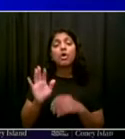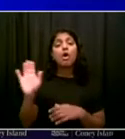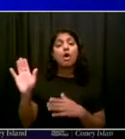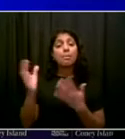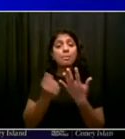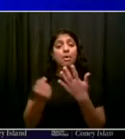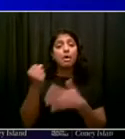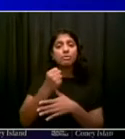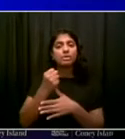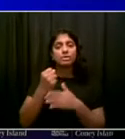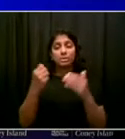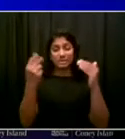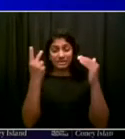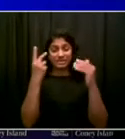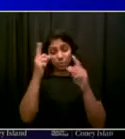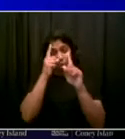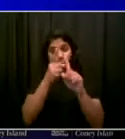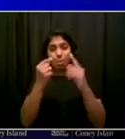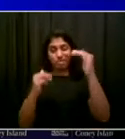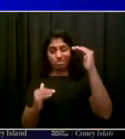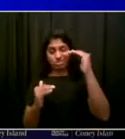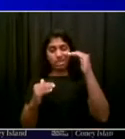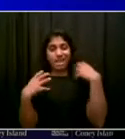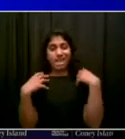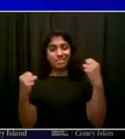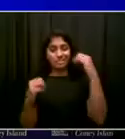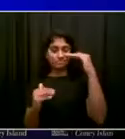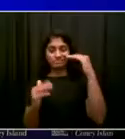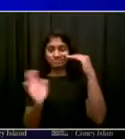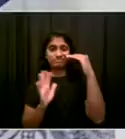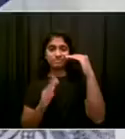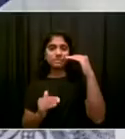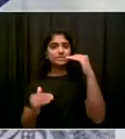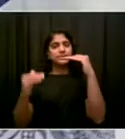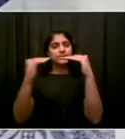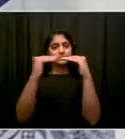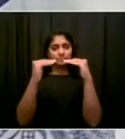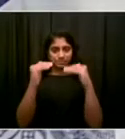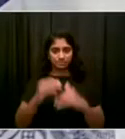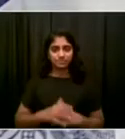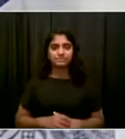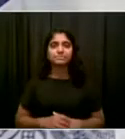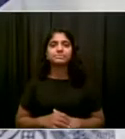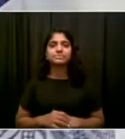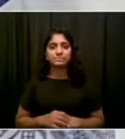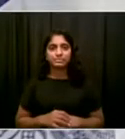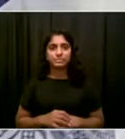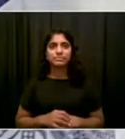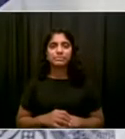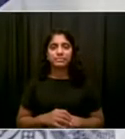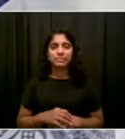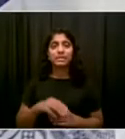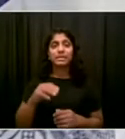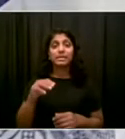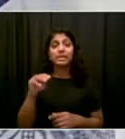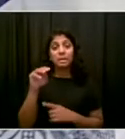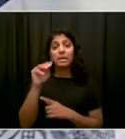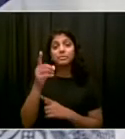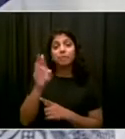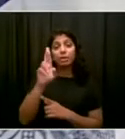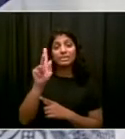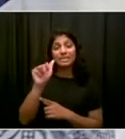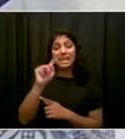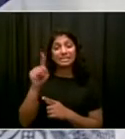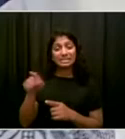the facts that are quite striking about the role Health and Hospitals has played as an agent of equity in the vaccination